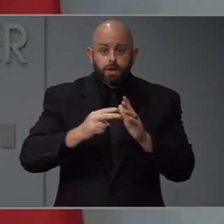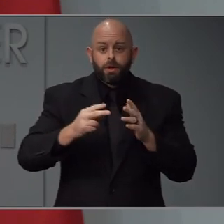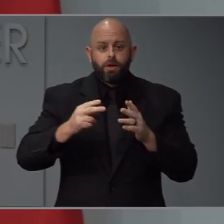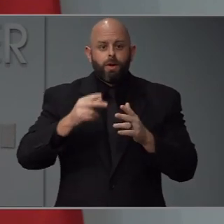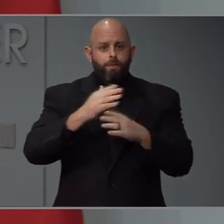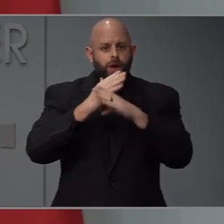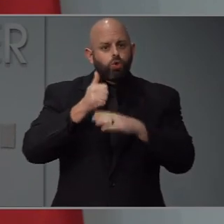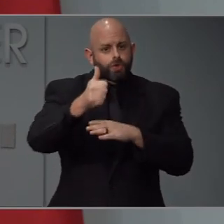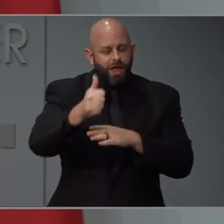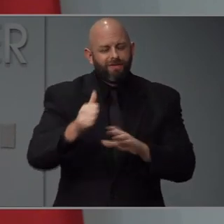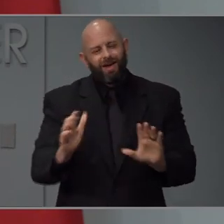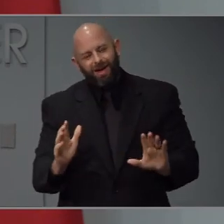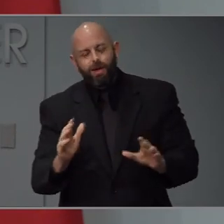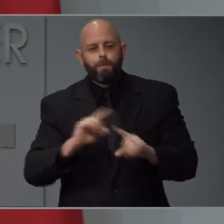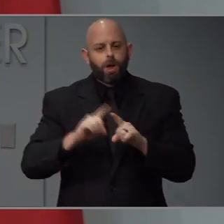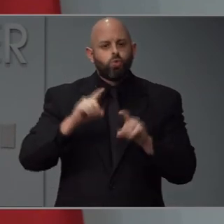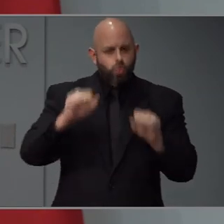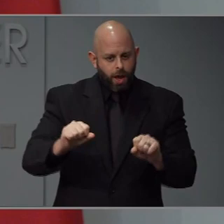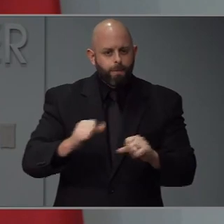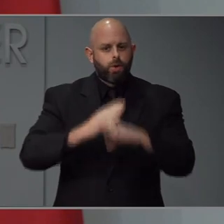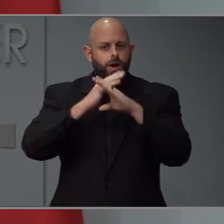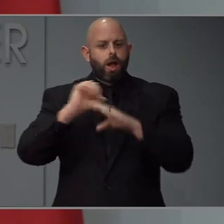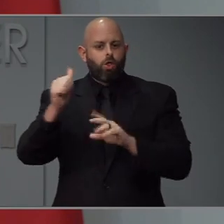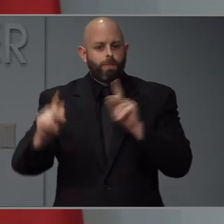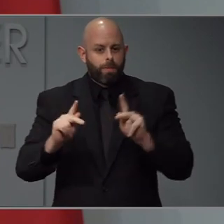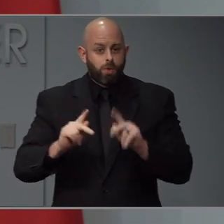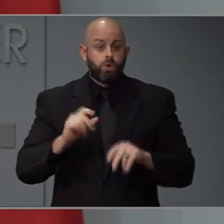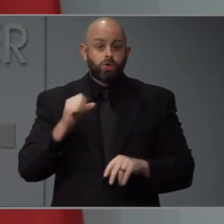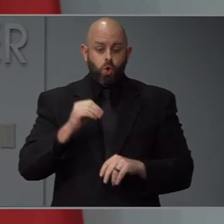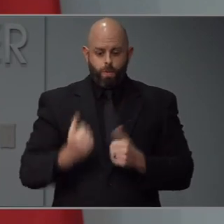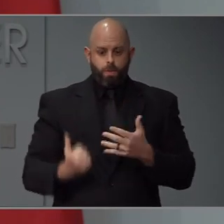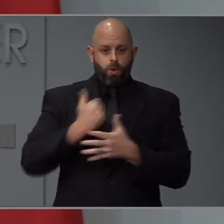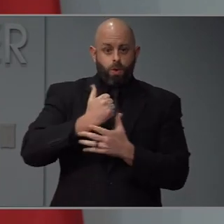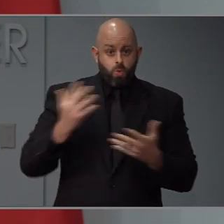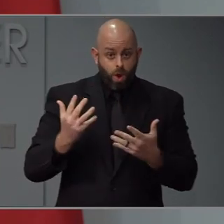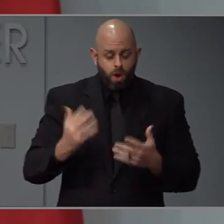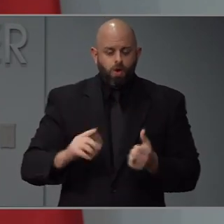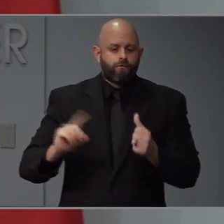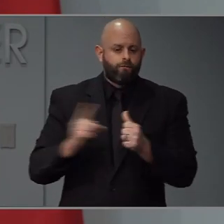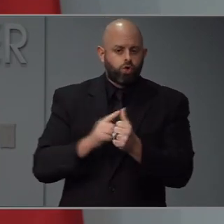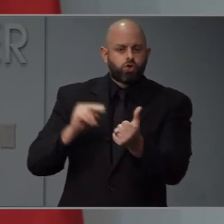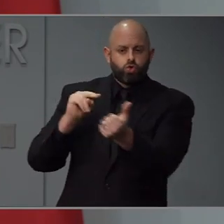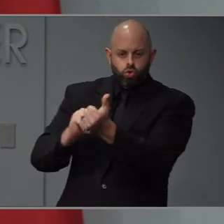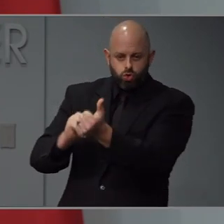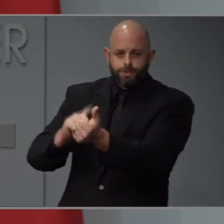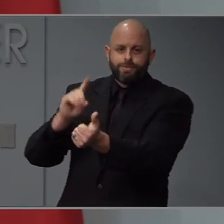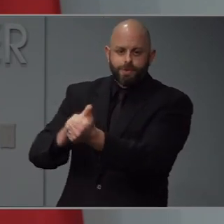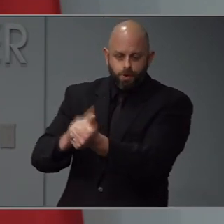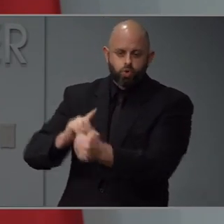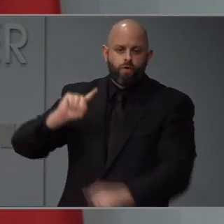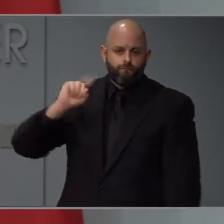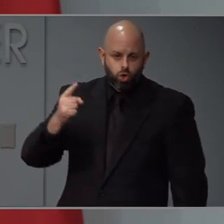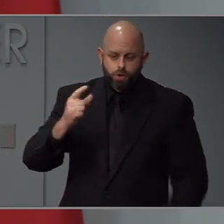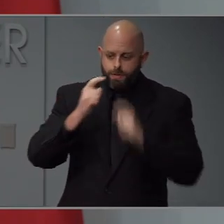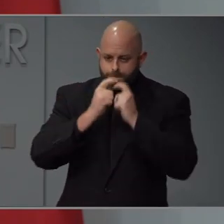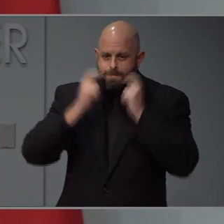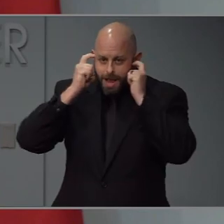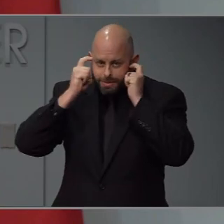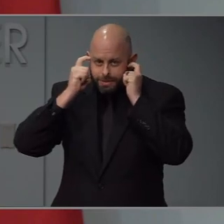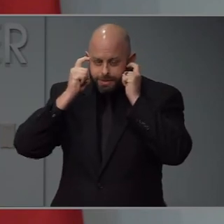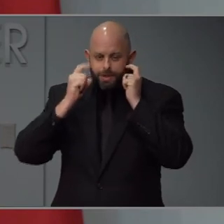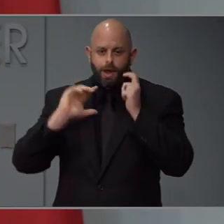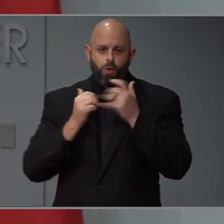make sure that all of our health care workers have the masks that they need so that they are protected. So that's certainly